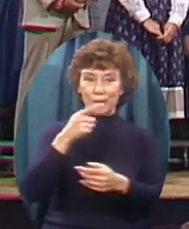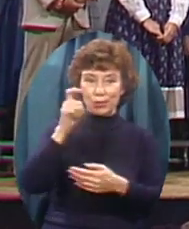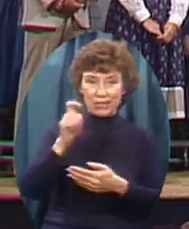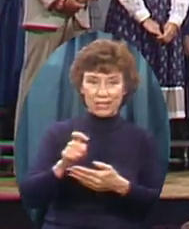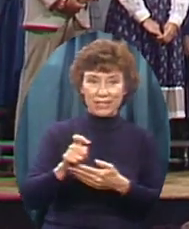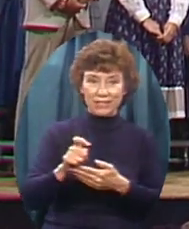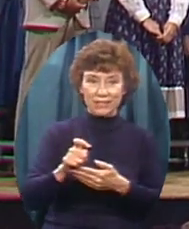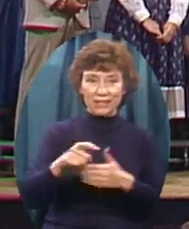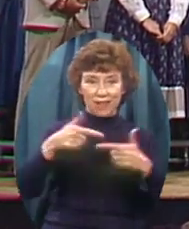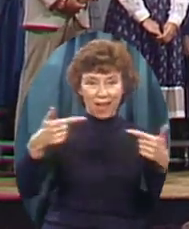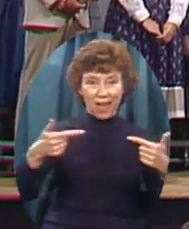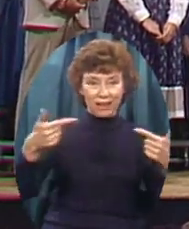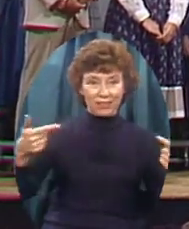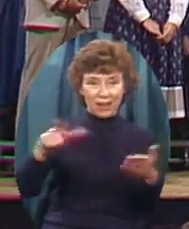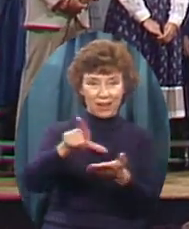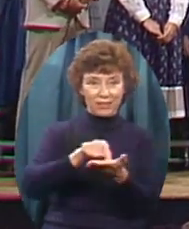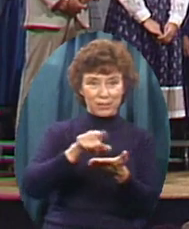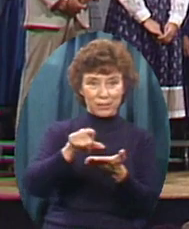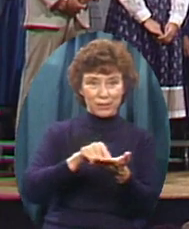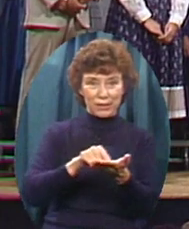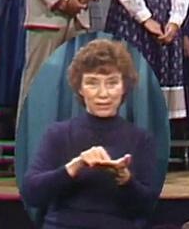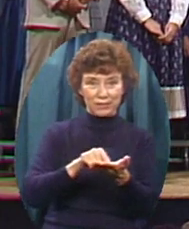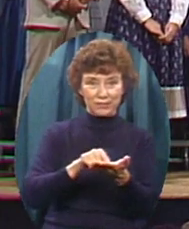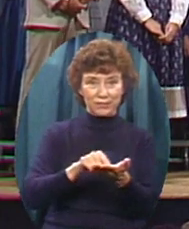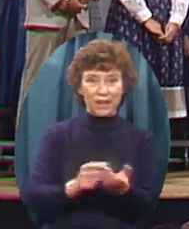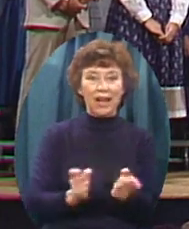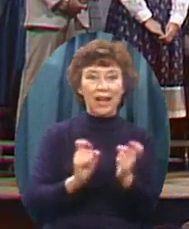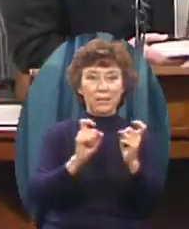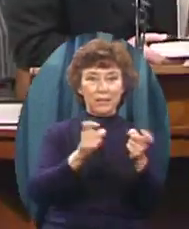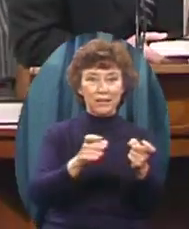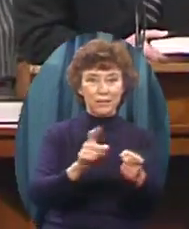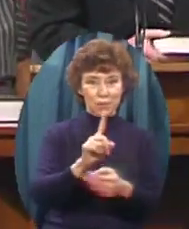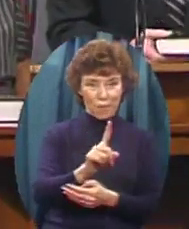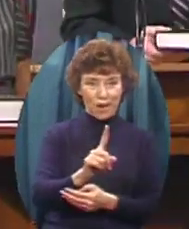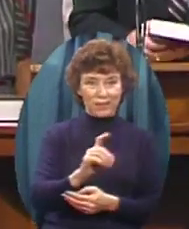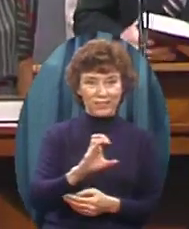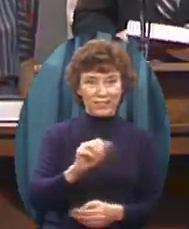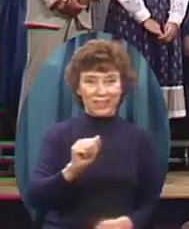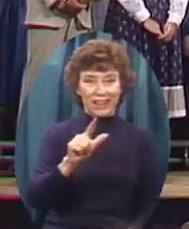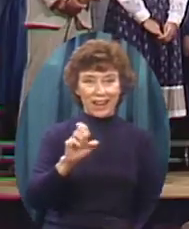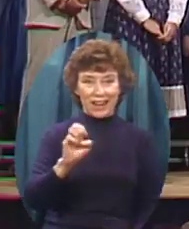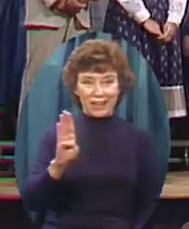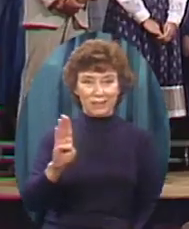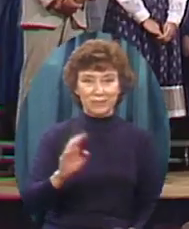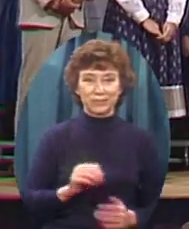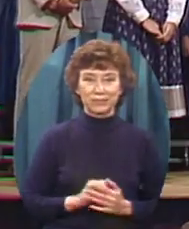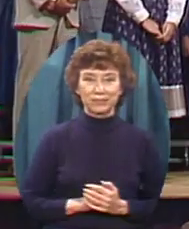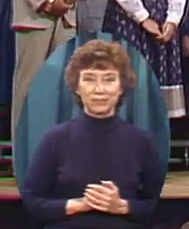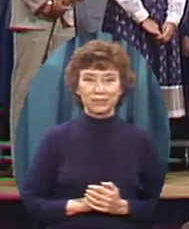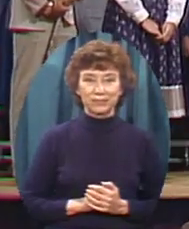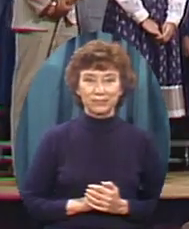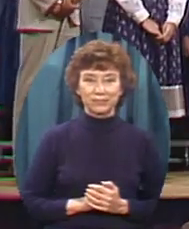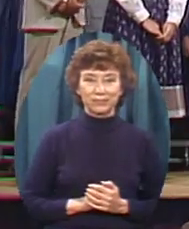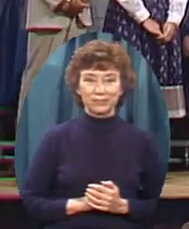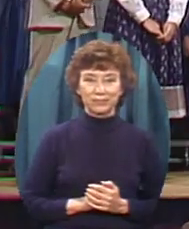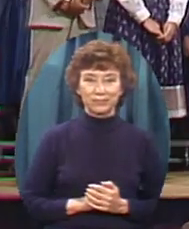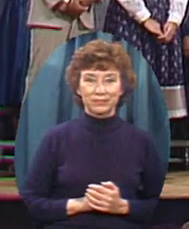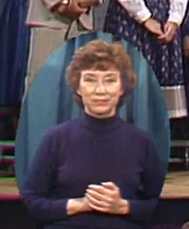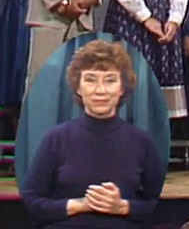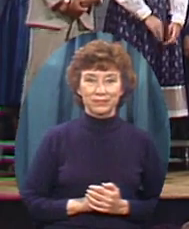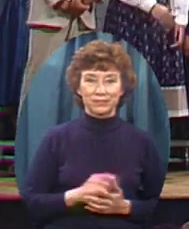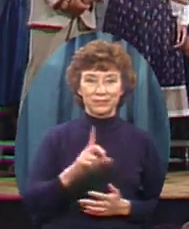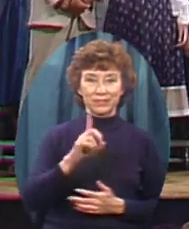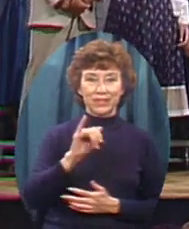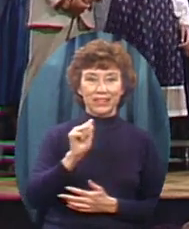Caleb I'm going to give you Genesis through 2 Kings By next year You can buy the other one And Diane